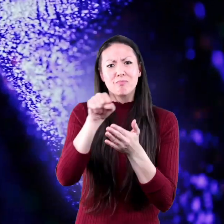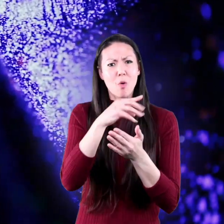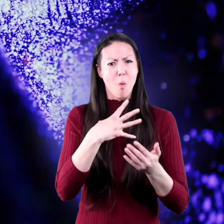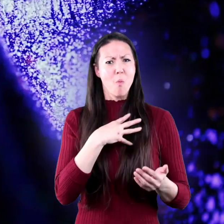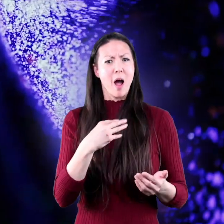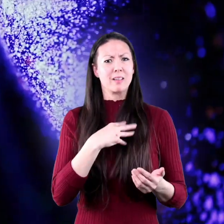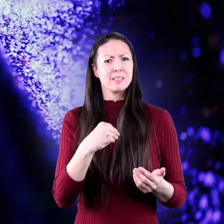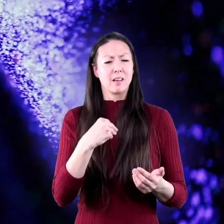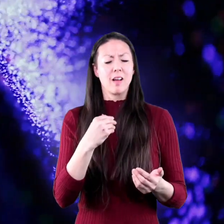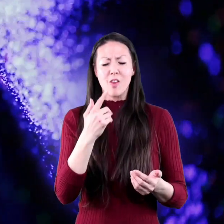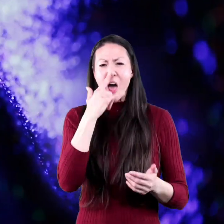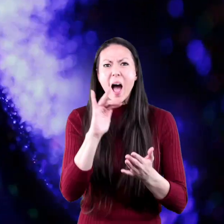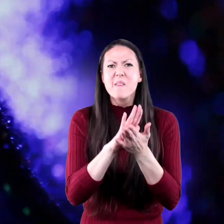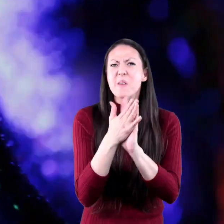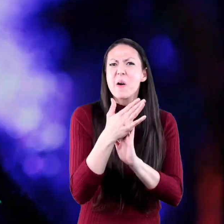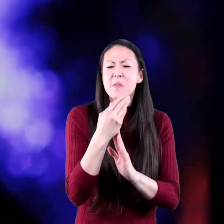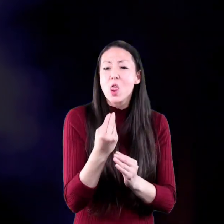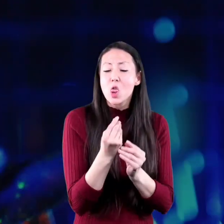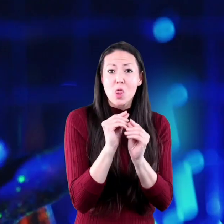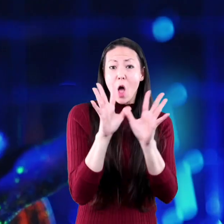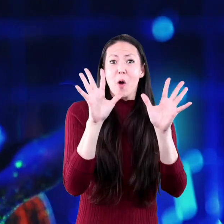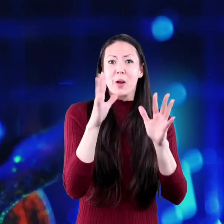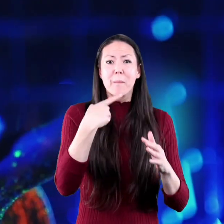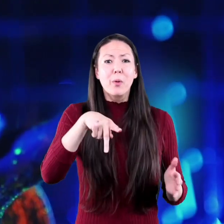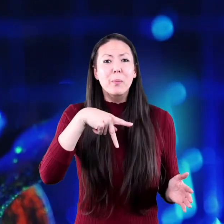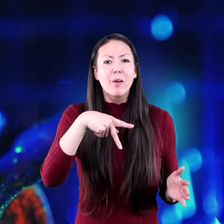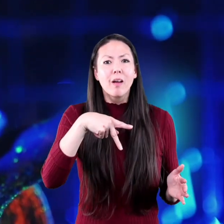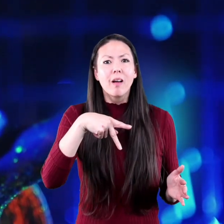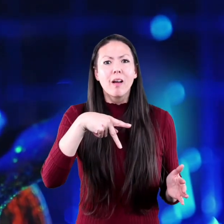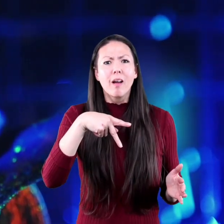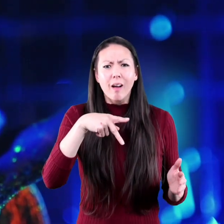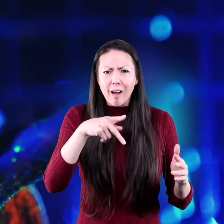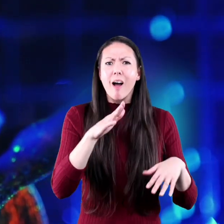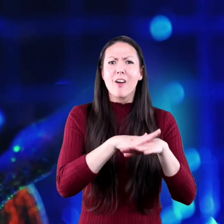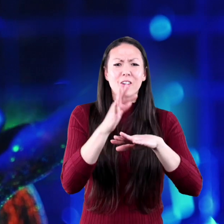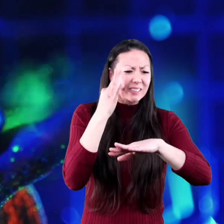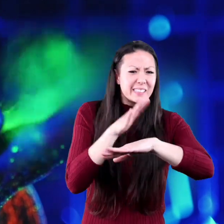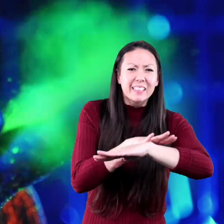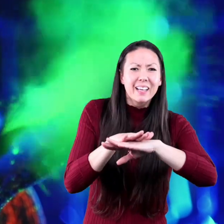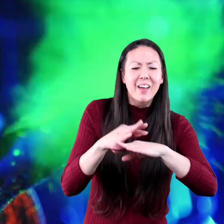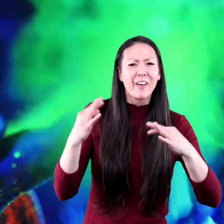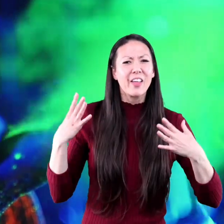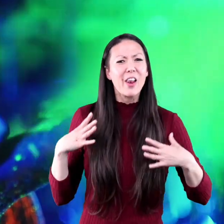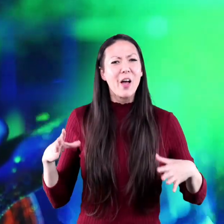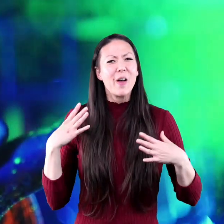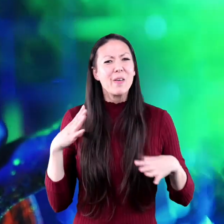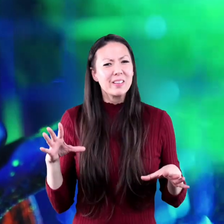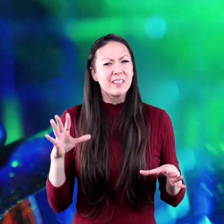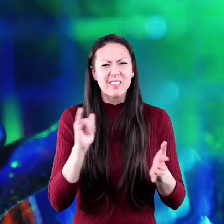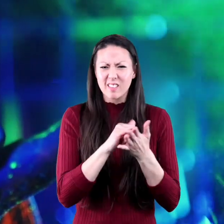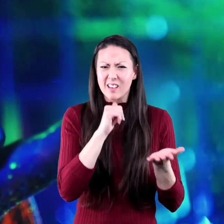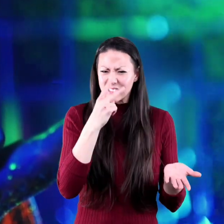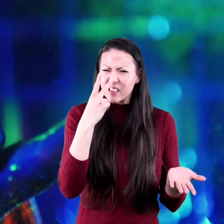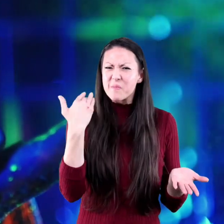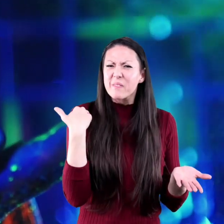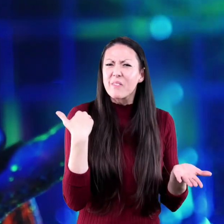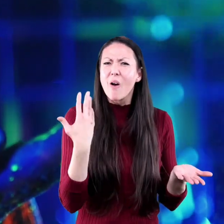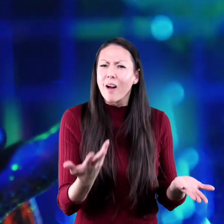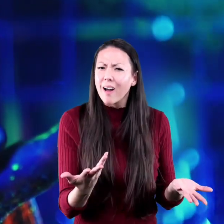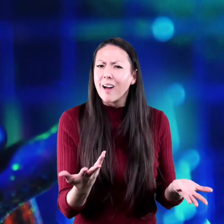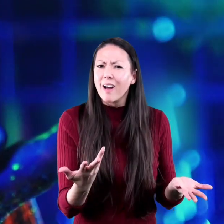white look like they're glowing purple. And things suddenly appear on your skin and clothes that you couldn't see before.